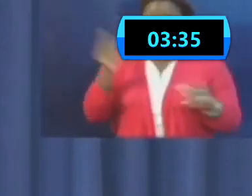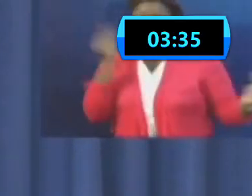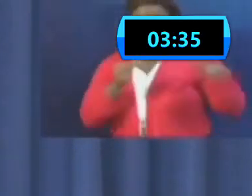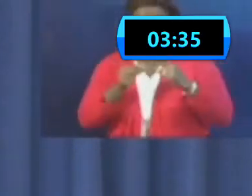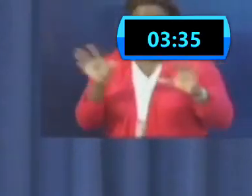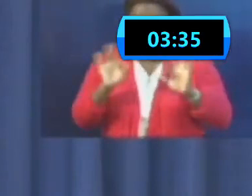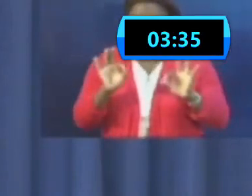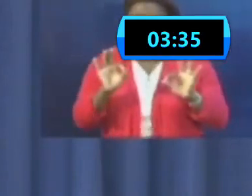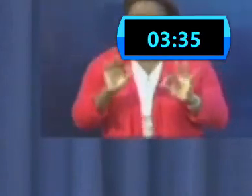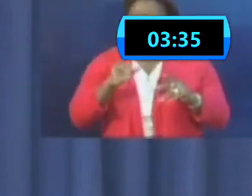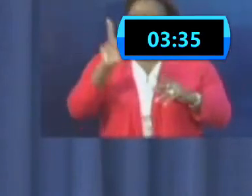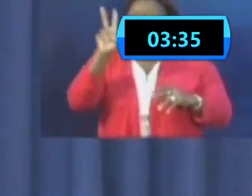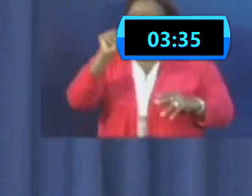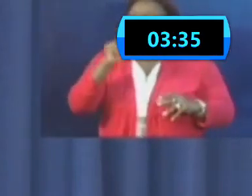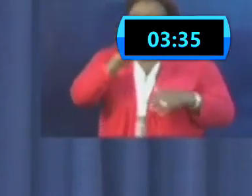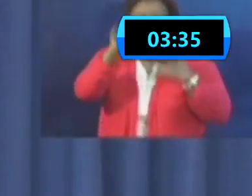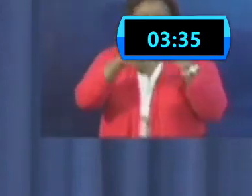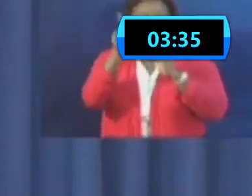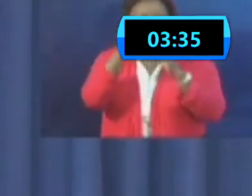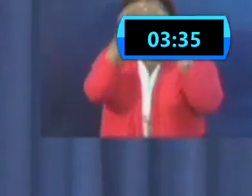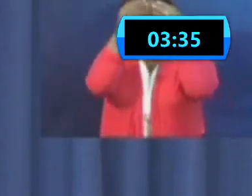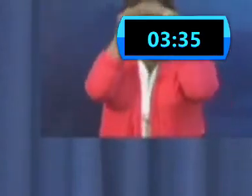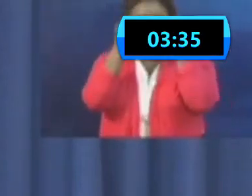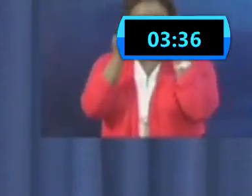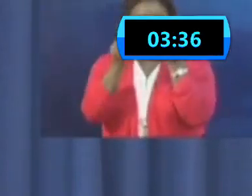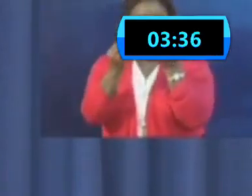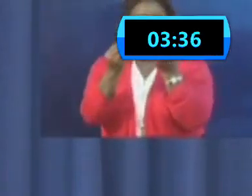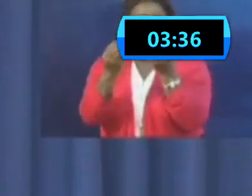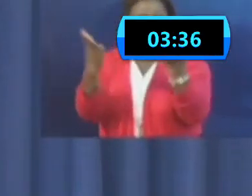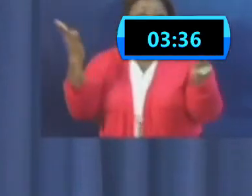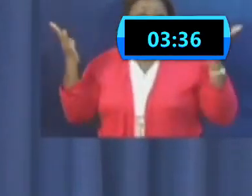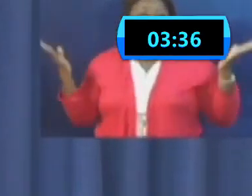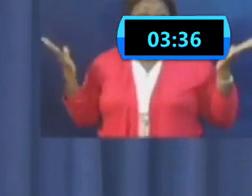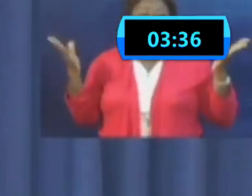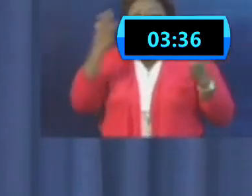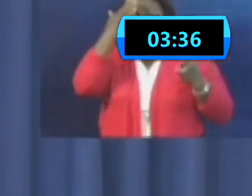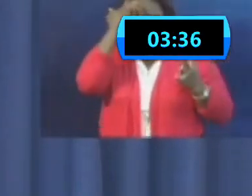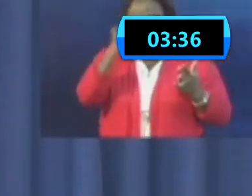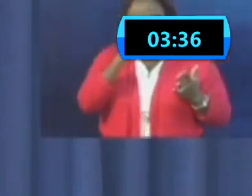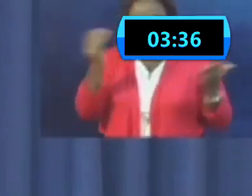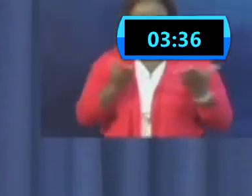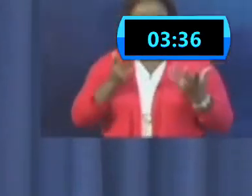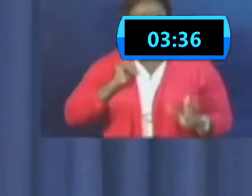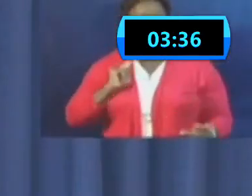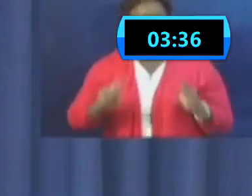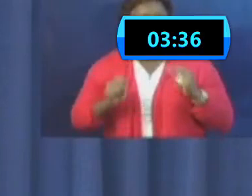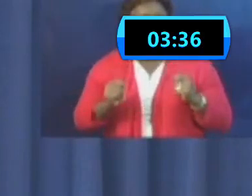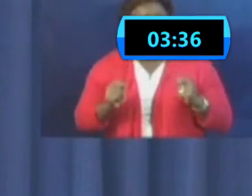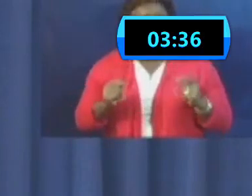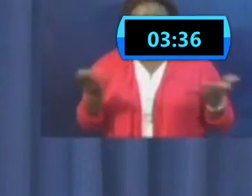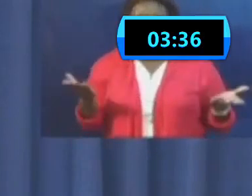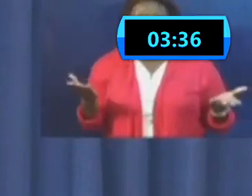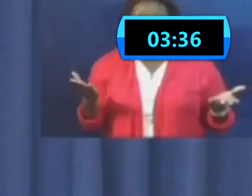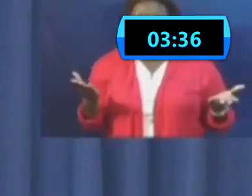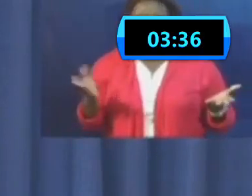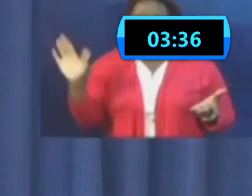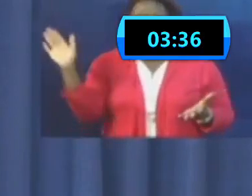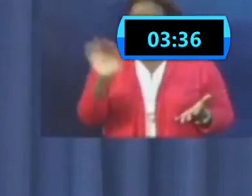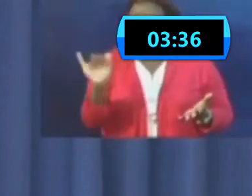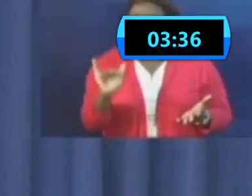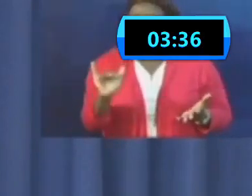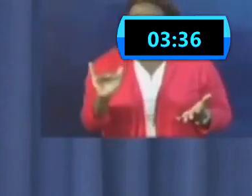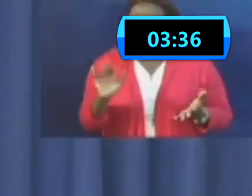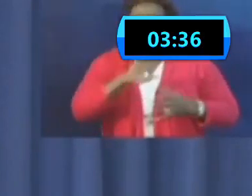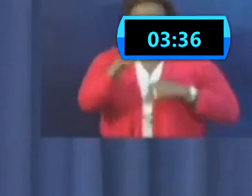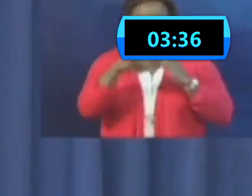amount of leeway and gets a certain amount of response from the population in Korea, in China, right, even